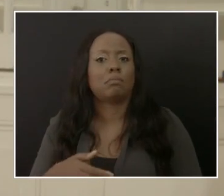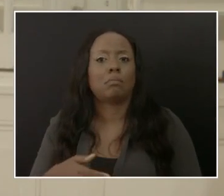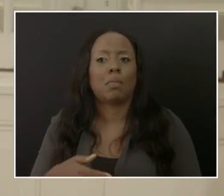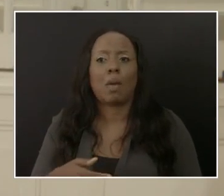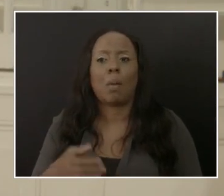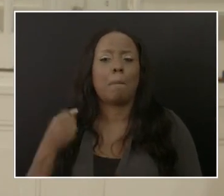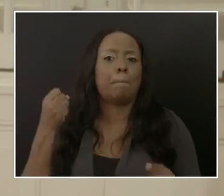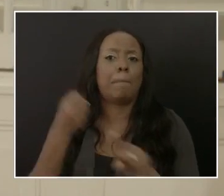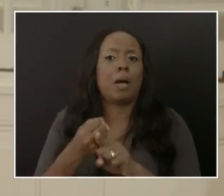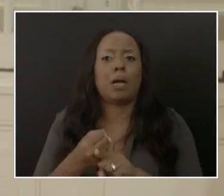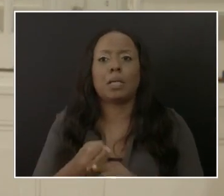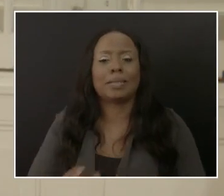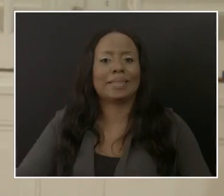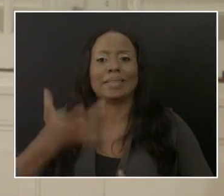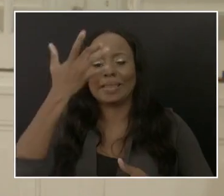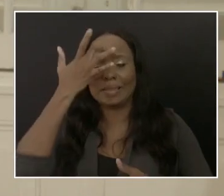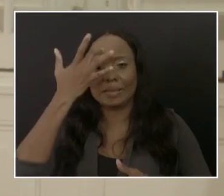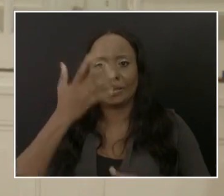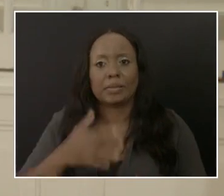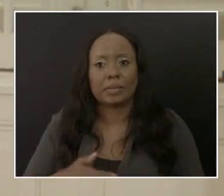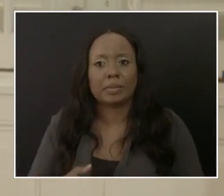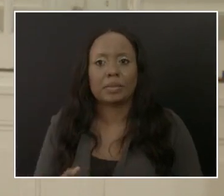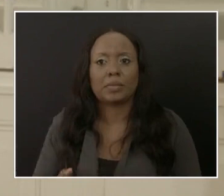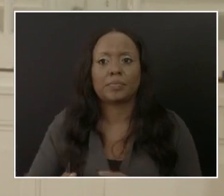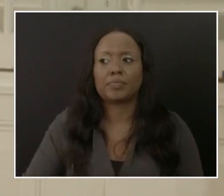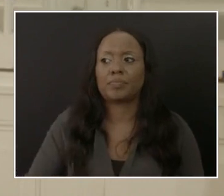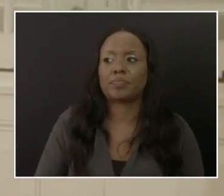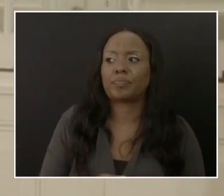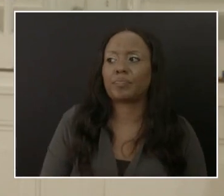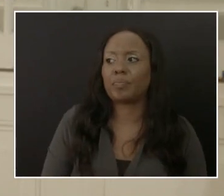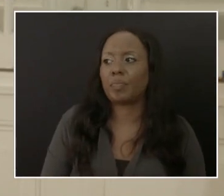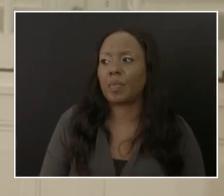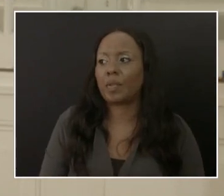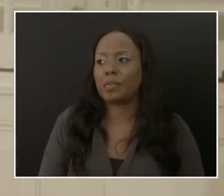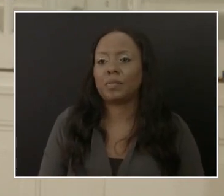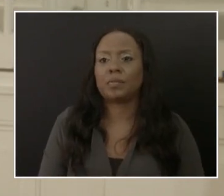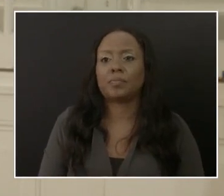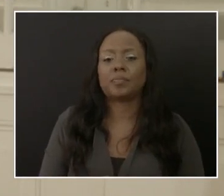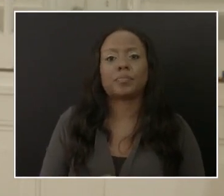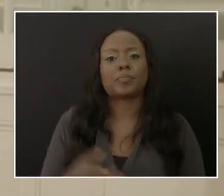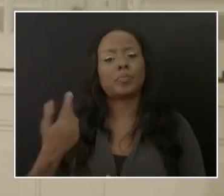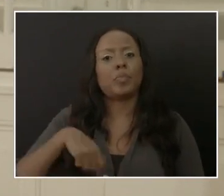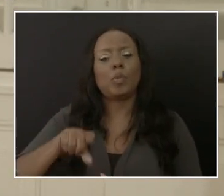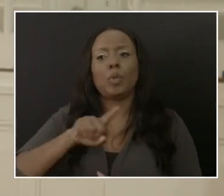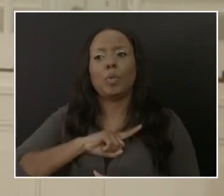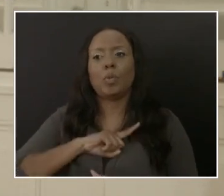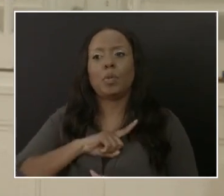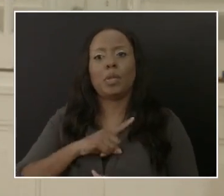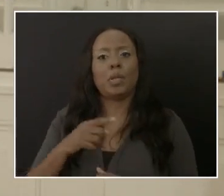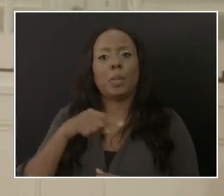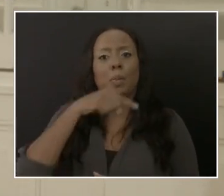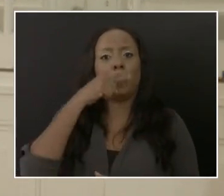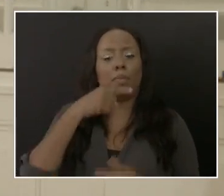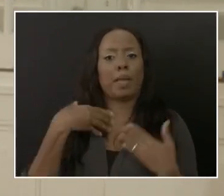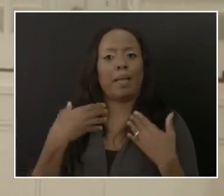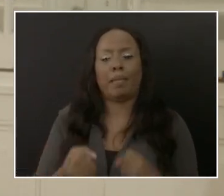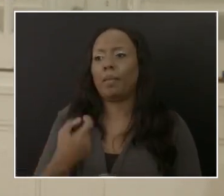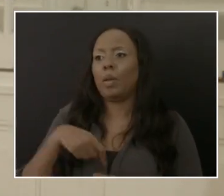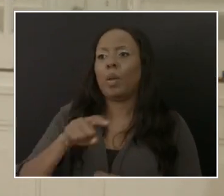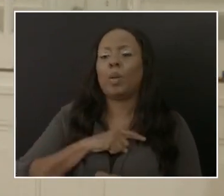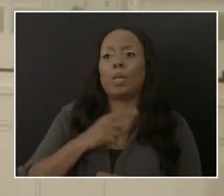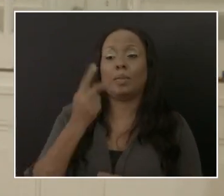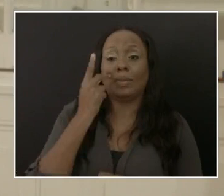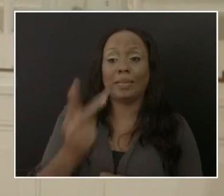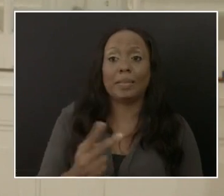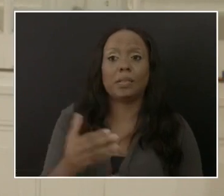way the landscape of public health has been. We have seen new emerging viruses.